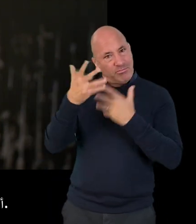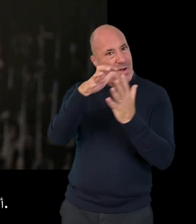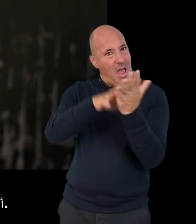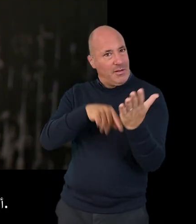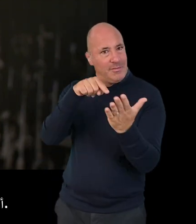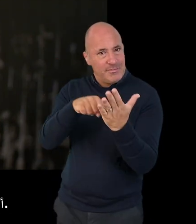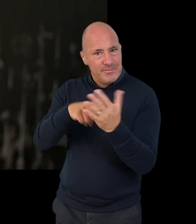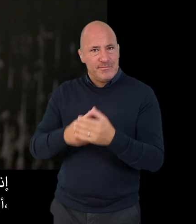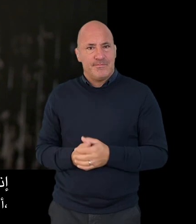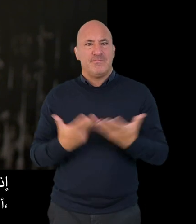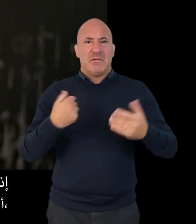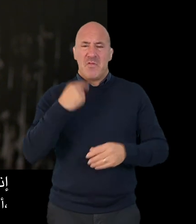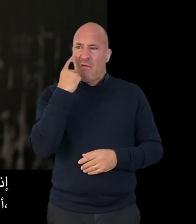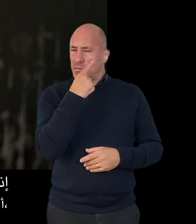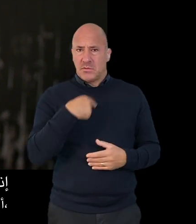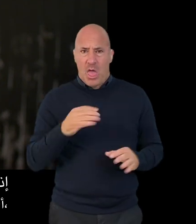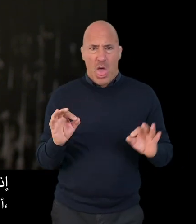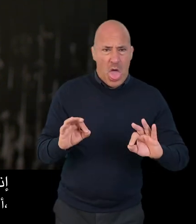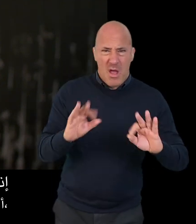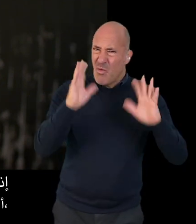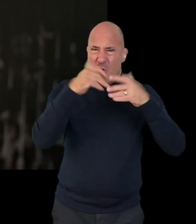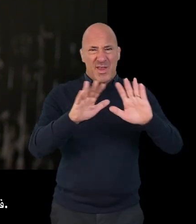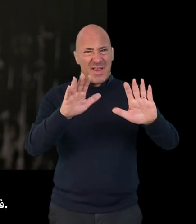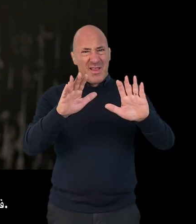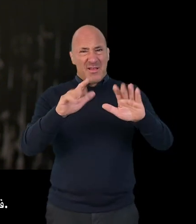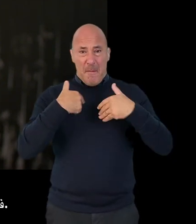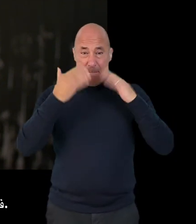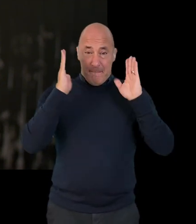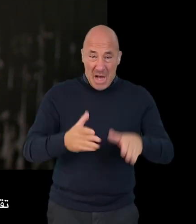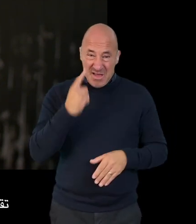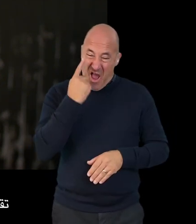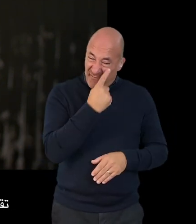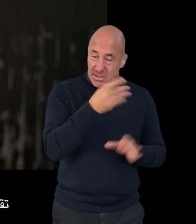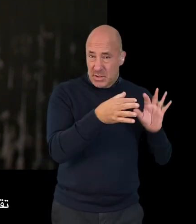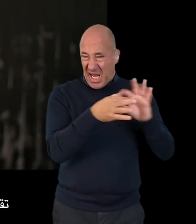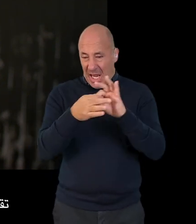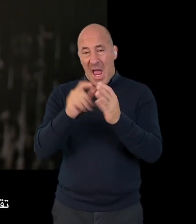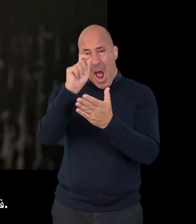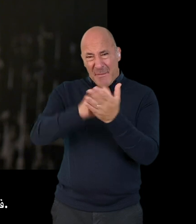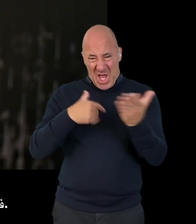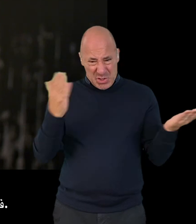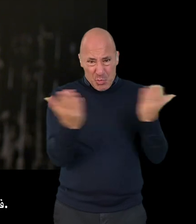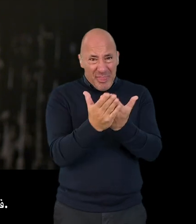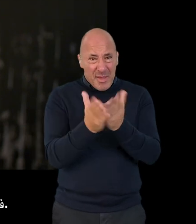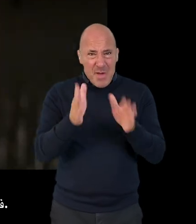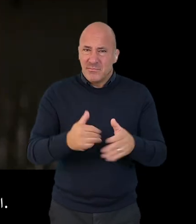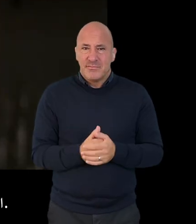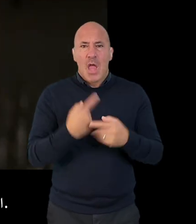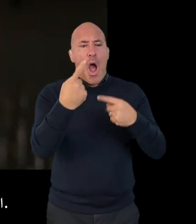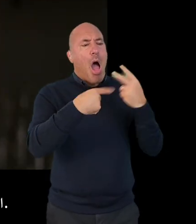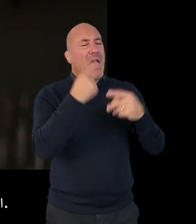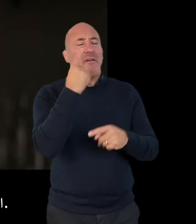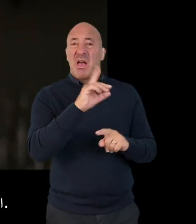or past relationship. If you don't have any type of evidence do not worry. It's not necessary to submit evidence with your asylum application.